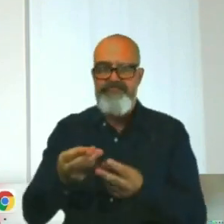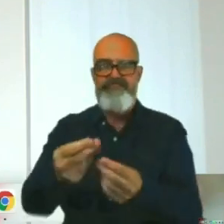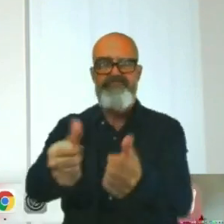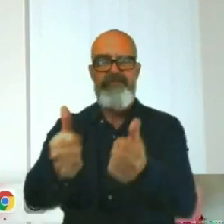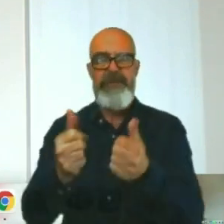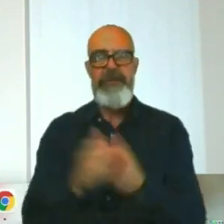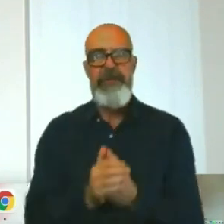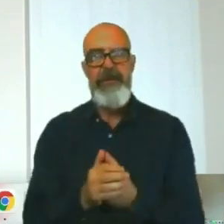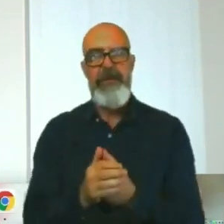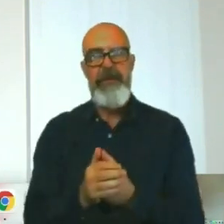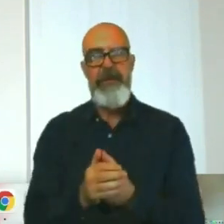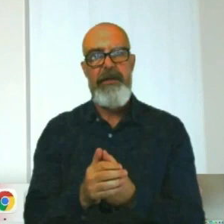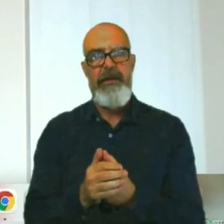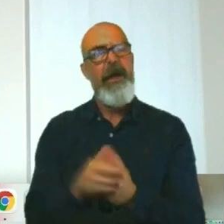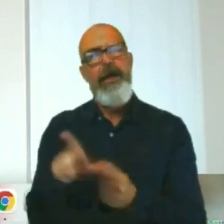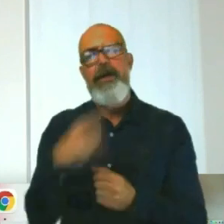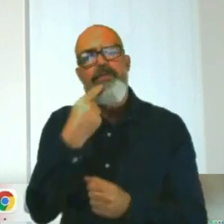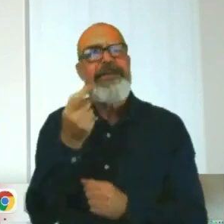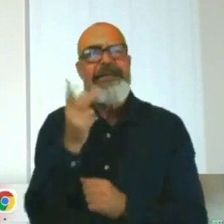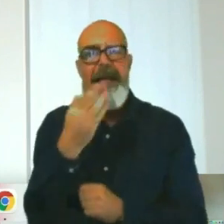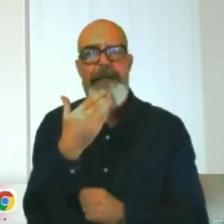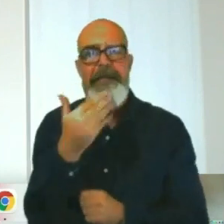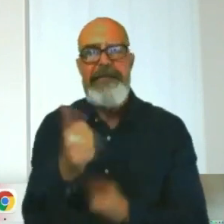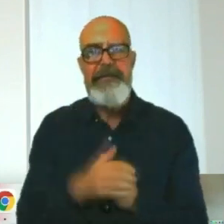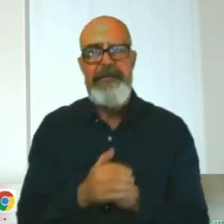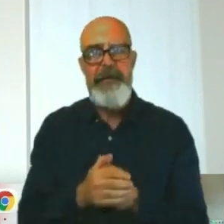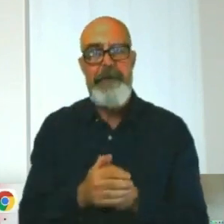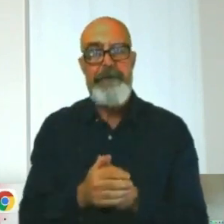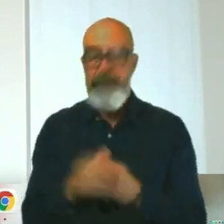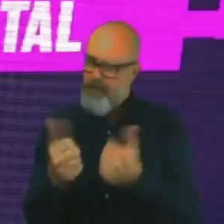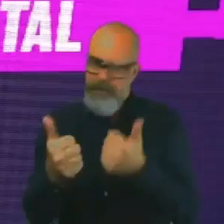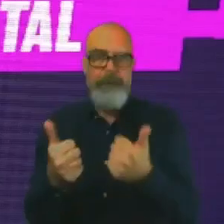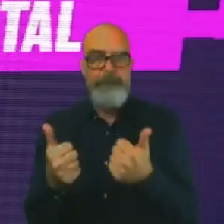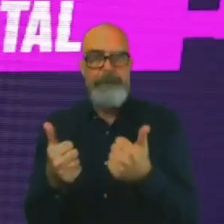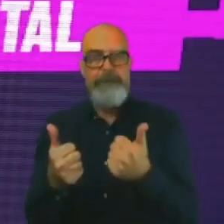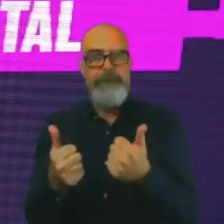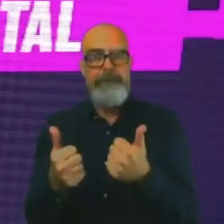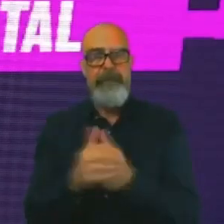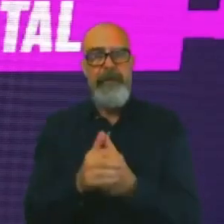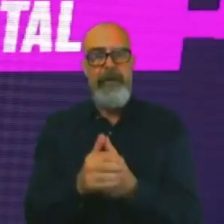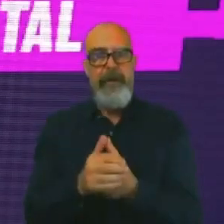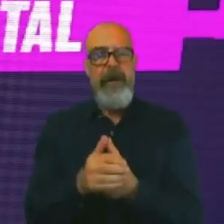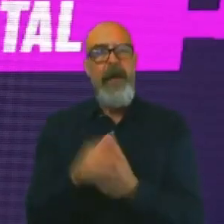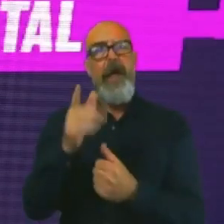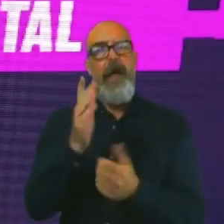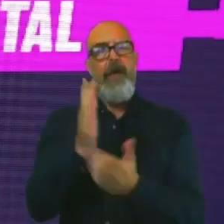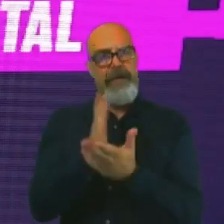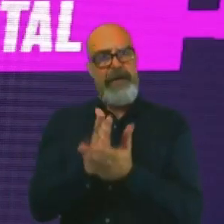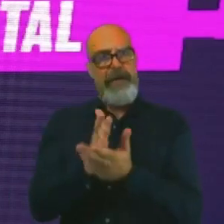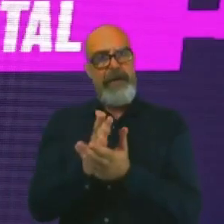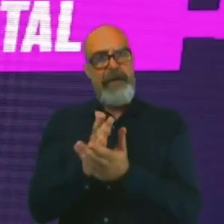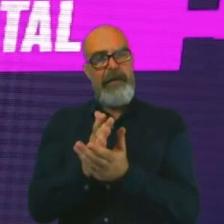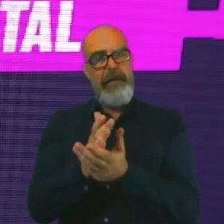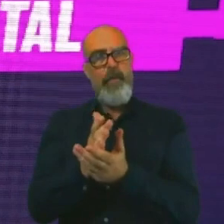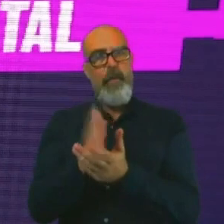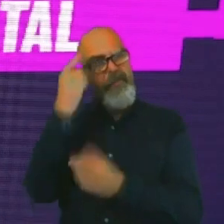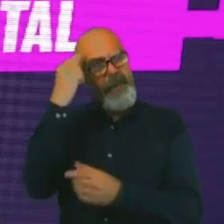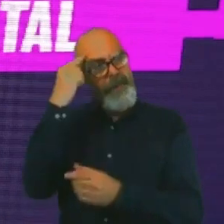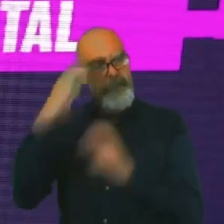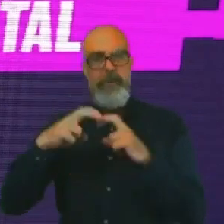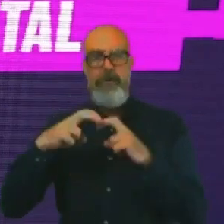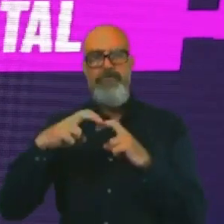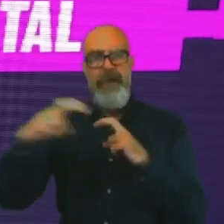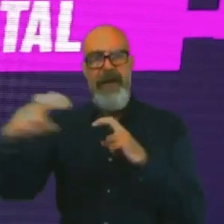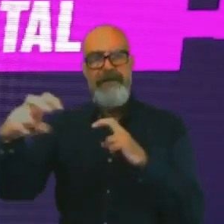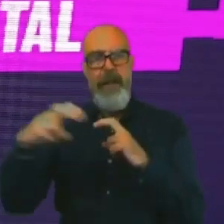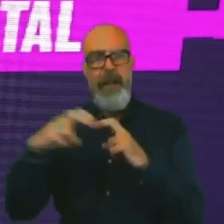Sorry, could you just repeat the question for me? Yeah, of course I can. So, we are basically looking at the travel. So, you know,